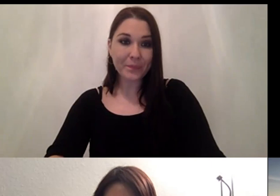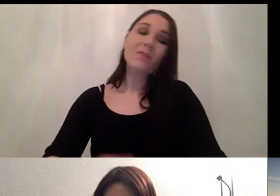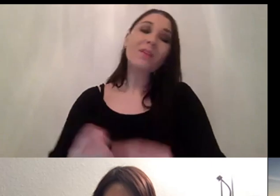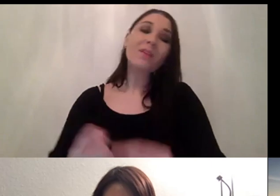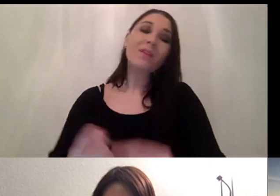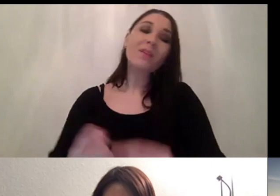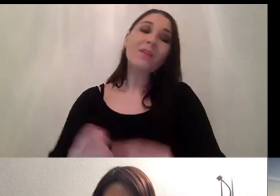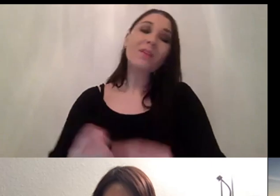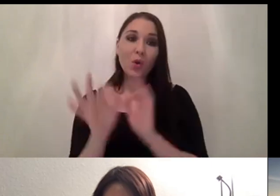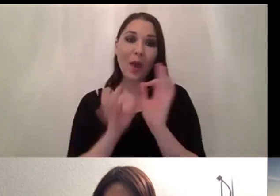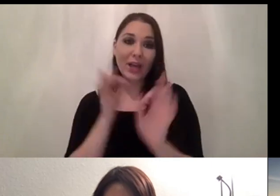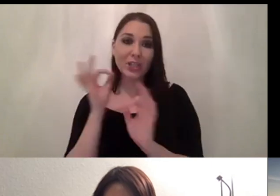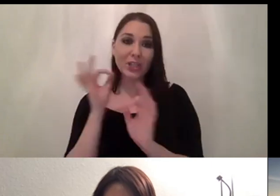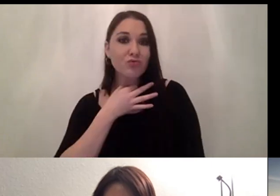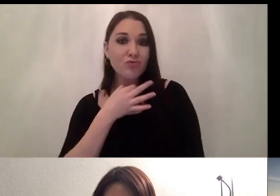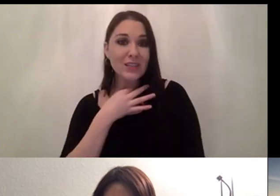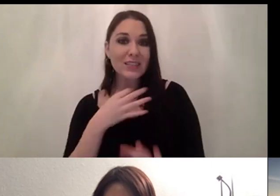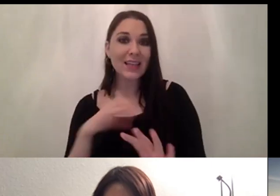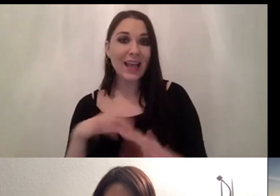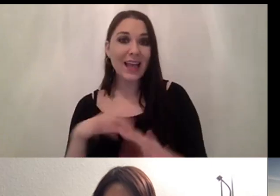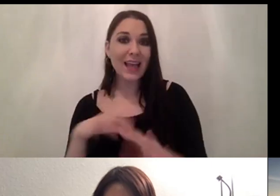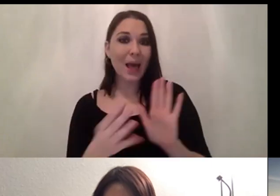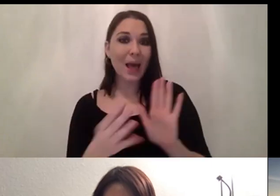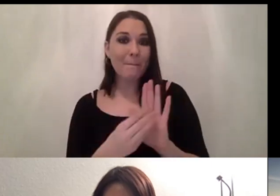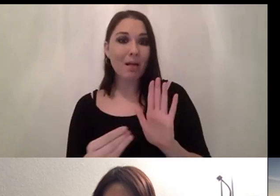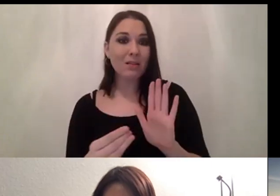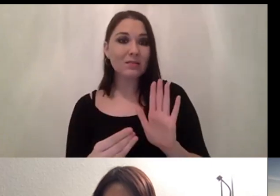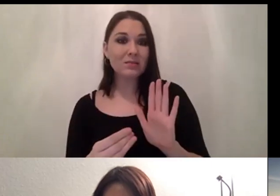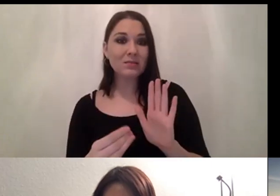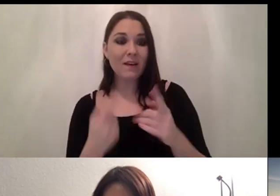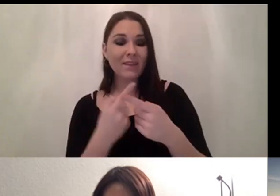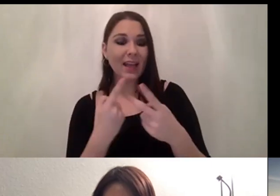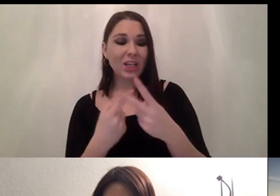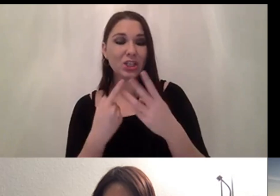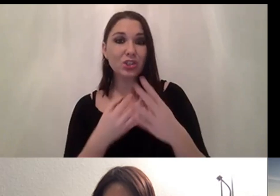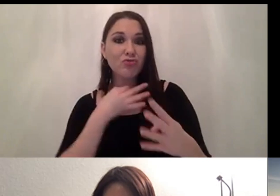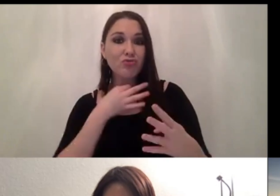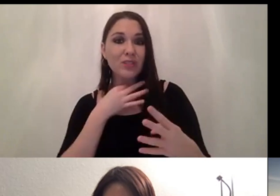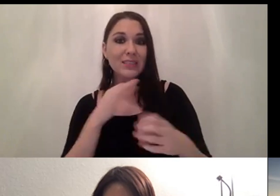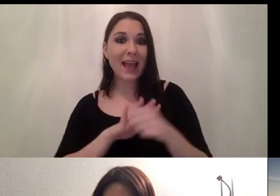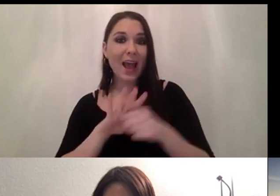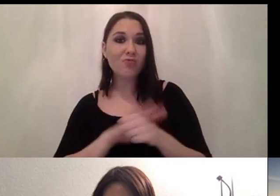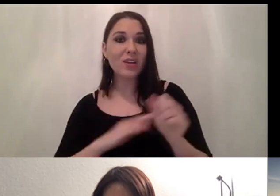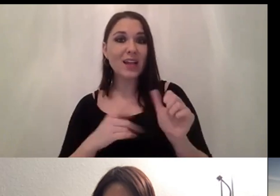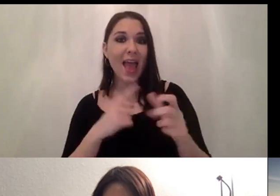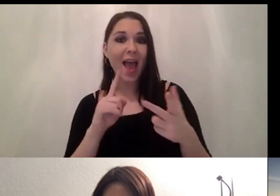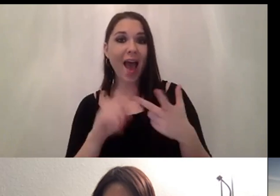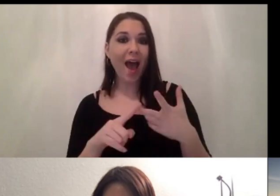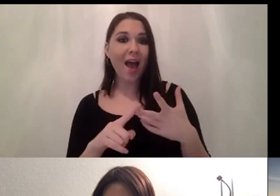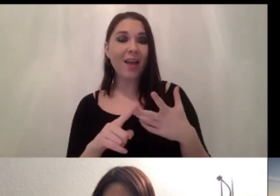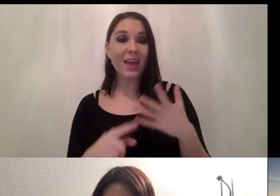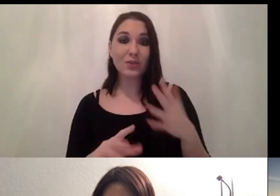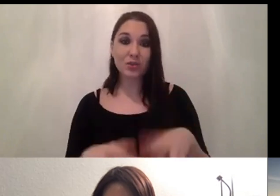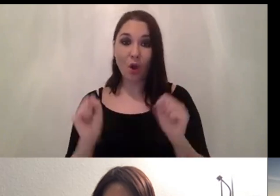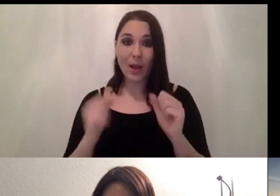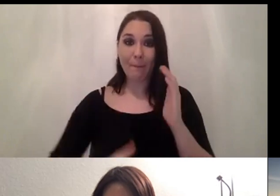area of risk is like would you have any examples of each risk area in ai if we are starting to build product